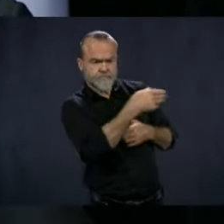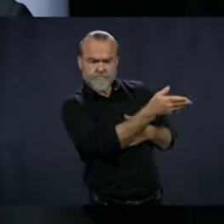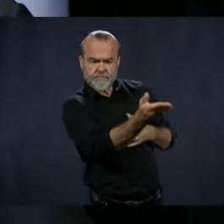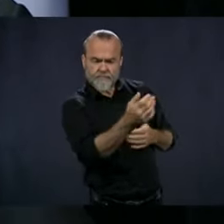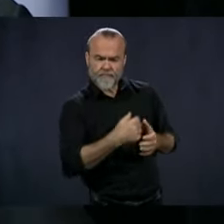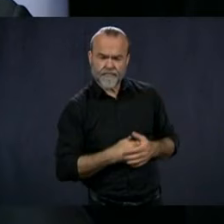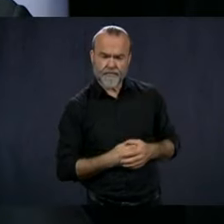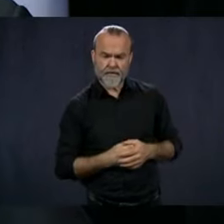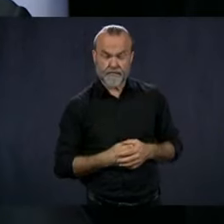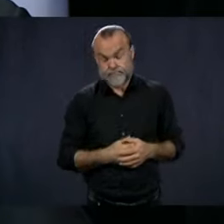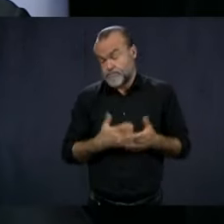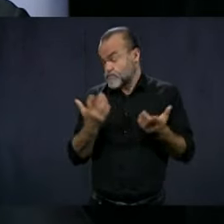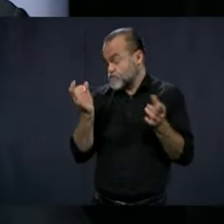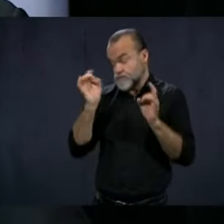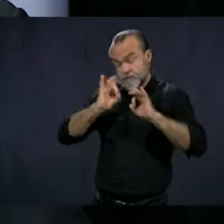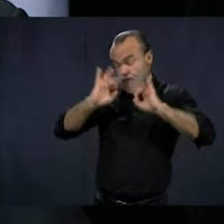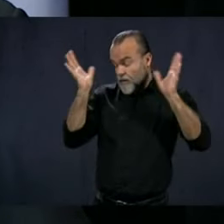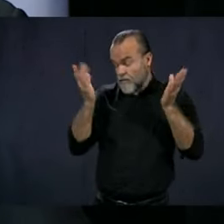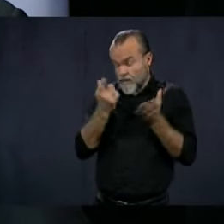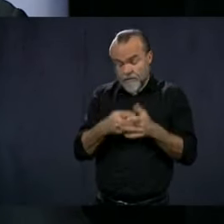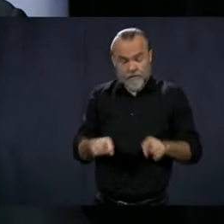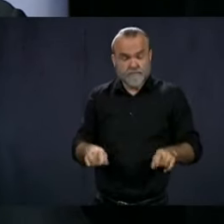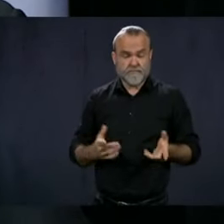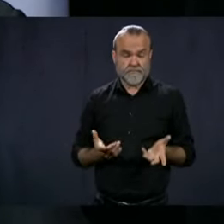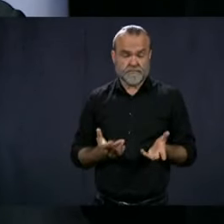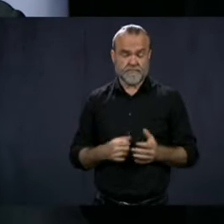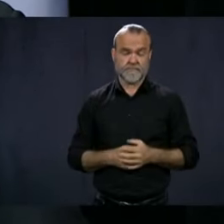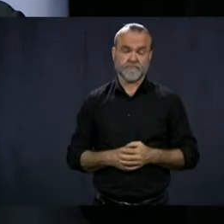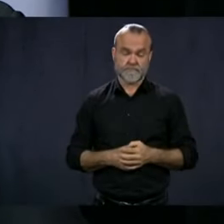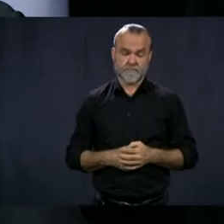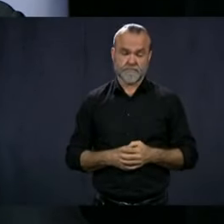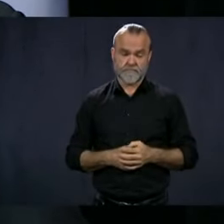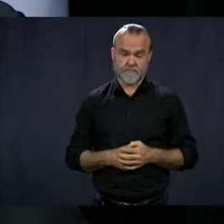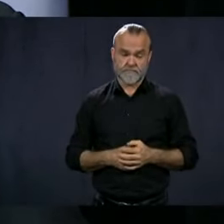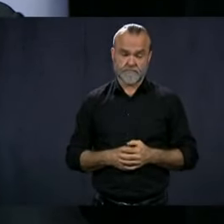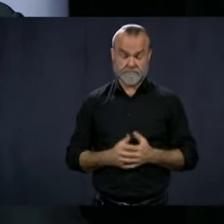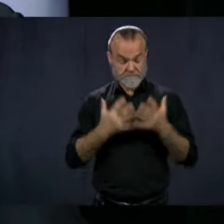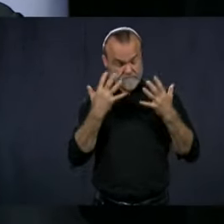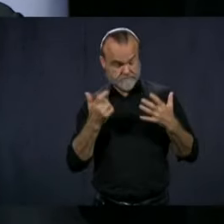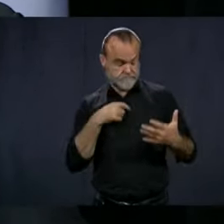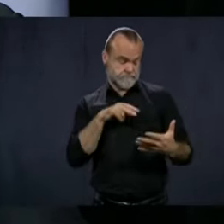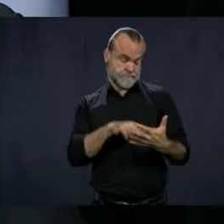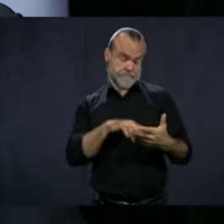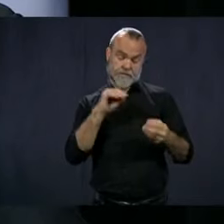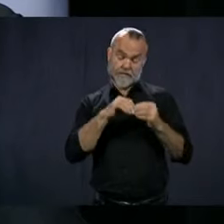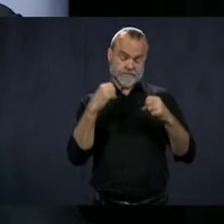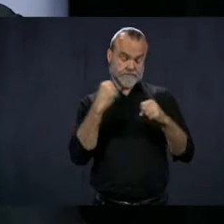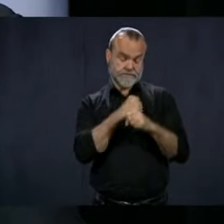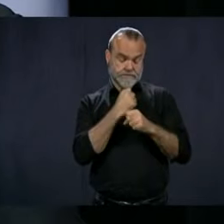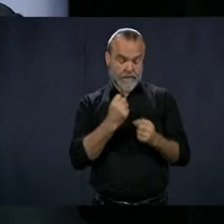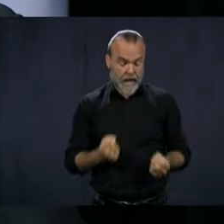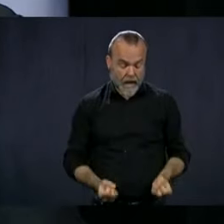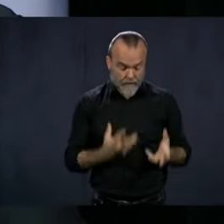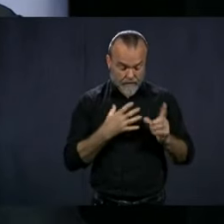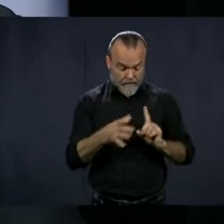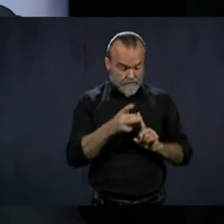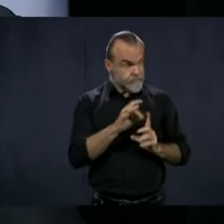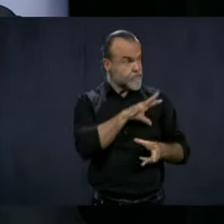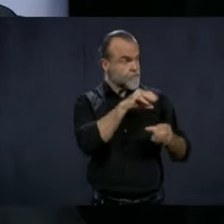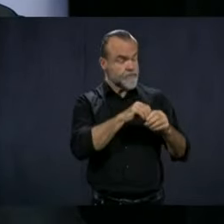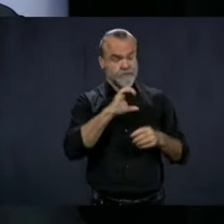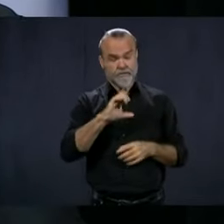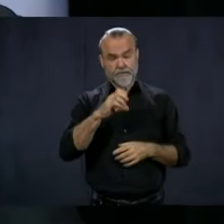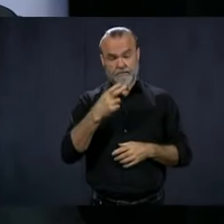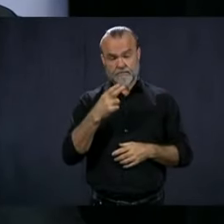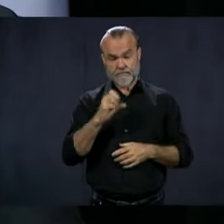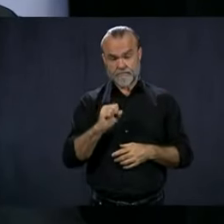It's terrible what's happening. And unfortunately, when I look at the number of people infected in our CHSLD,